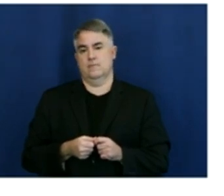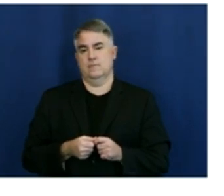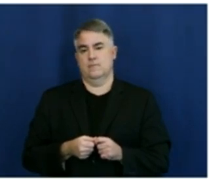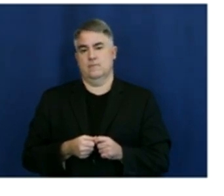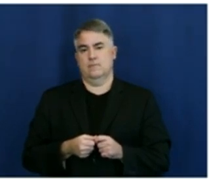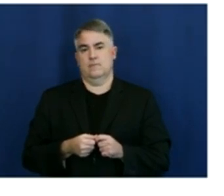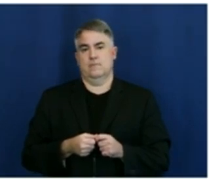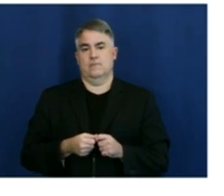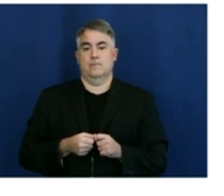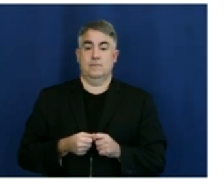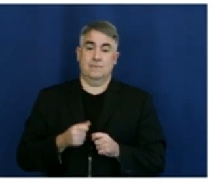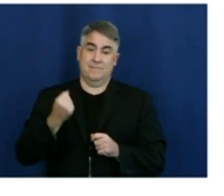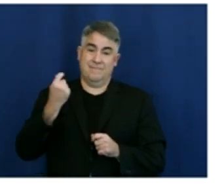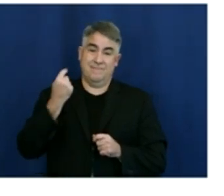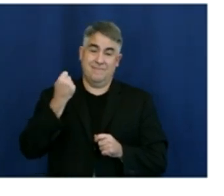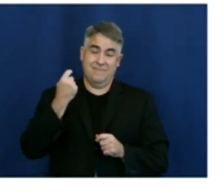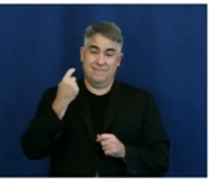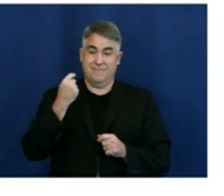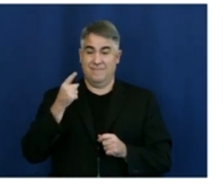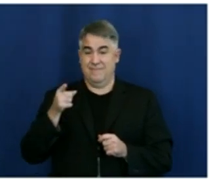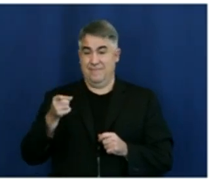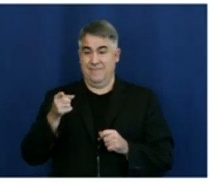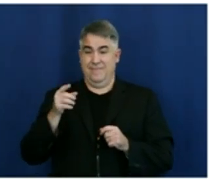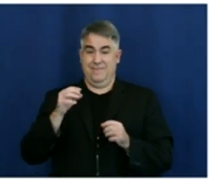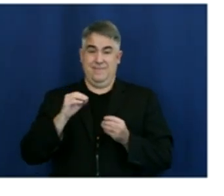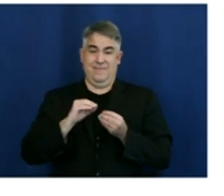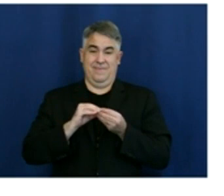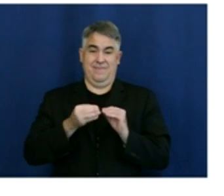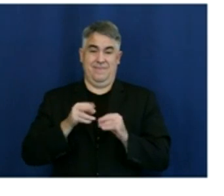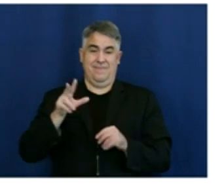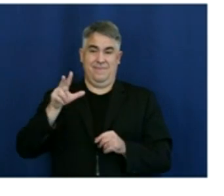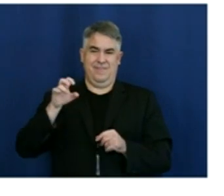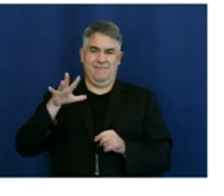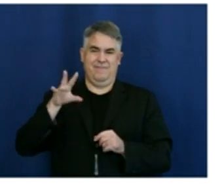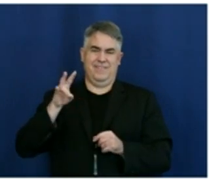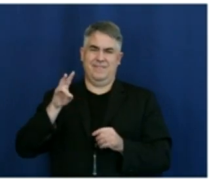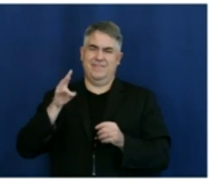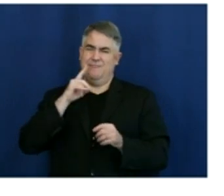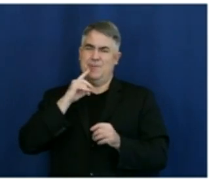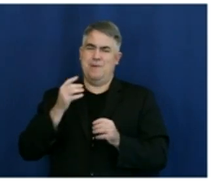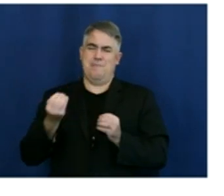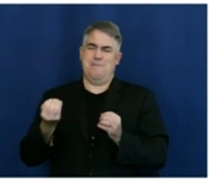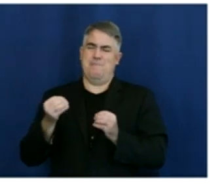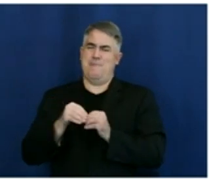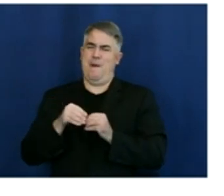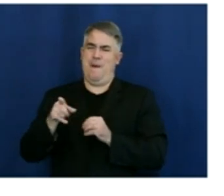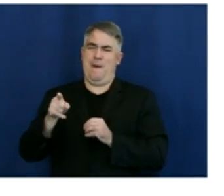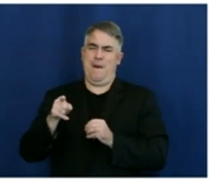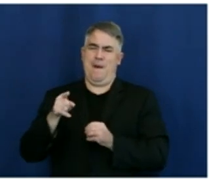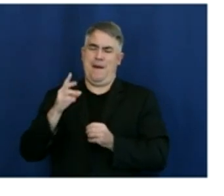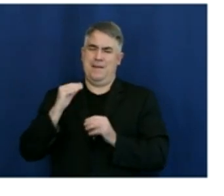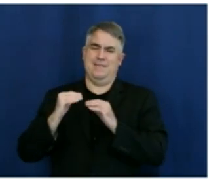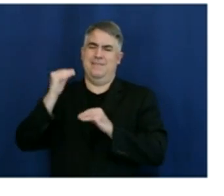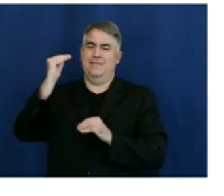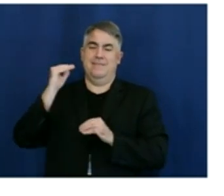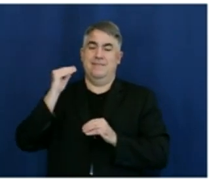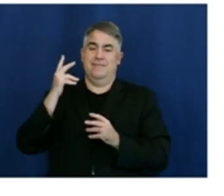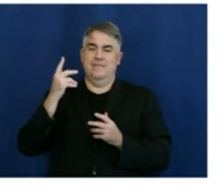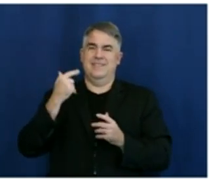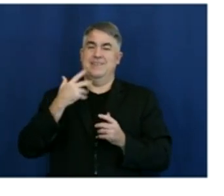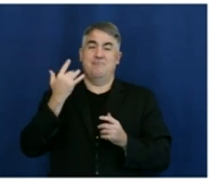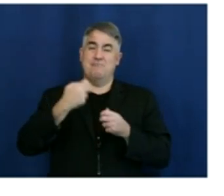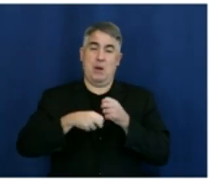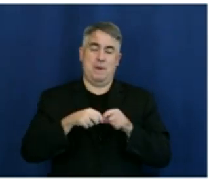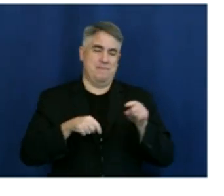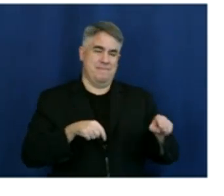north of the 357 and we're working to increase the speed at which those numbers